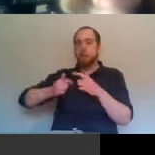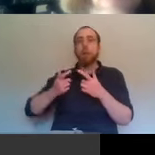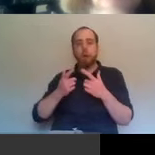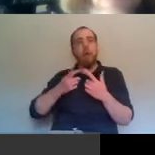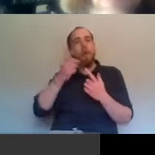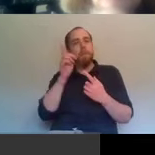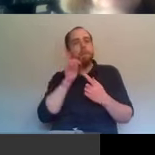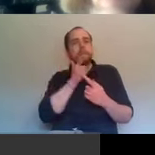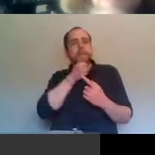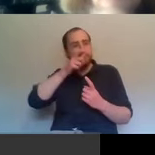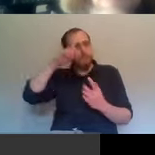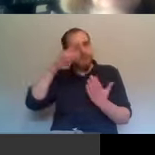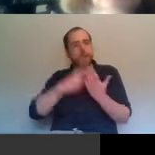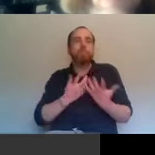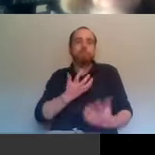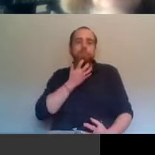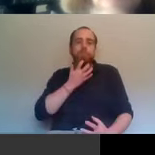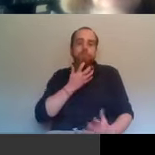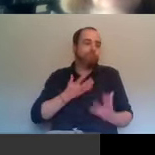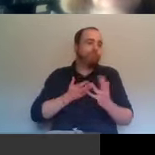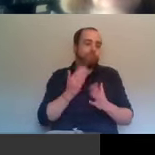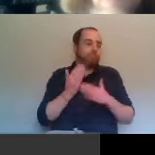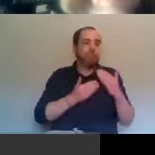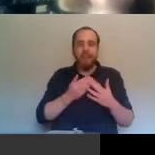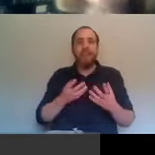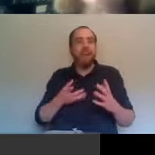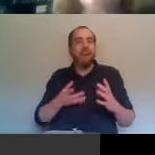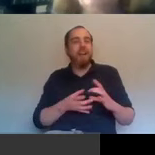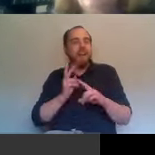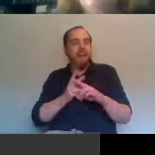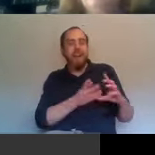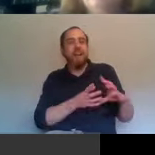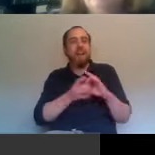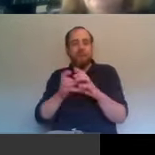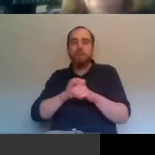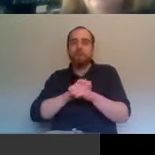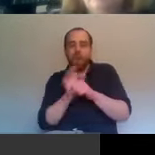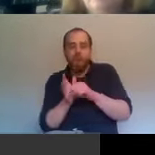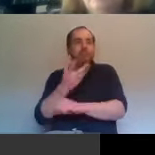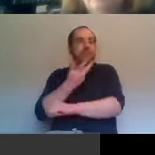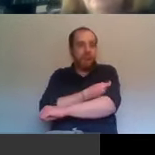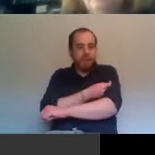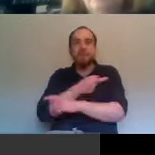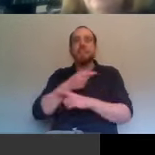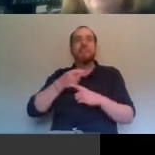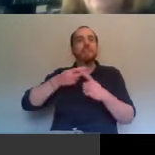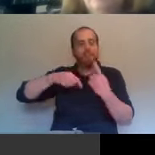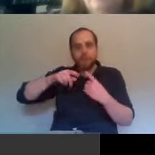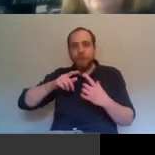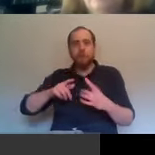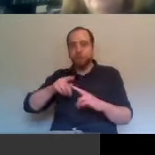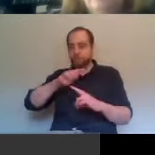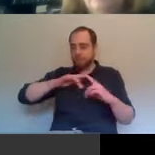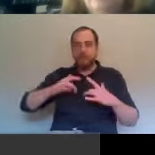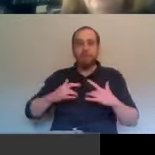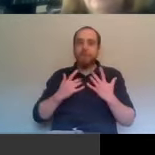job, and the circumstances of COVID, vaccines and so on, are all tend to intensify the feeling of, of making the